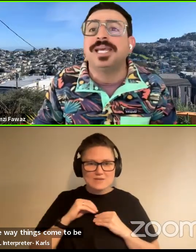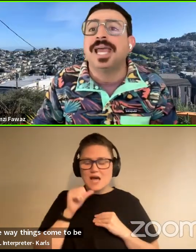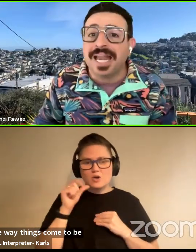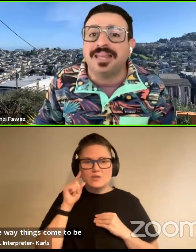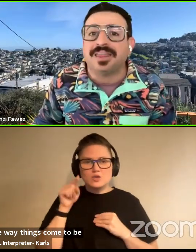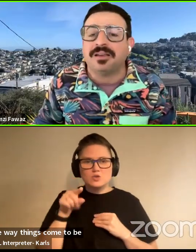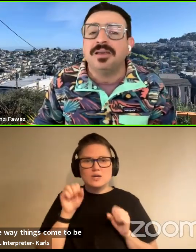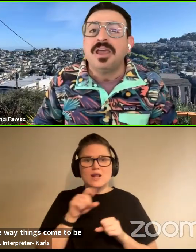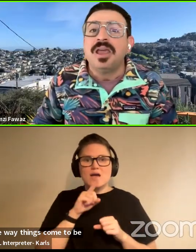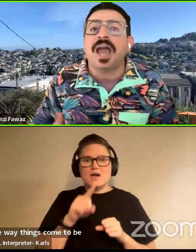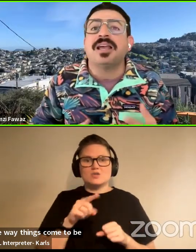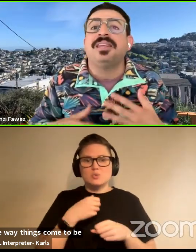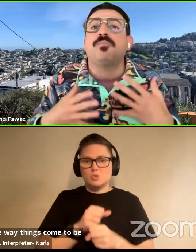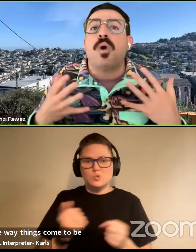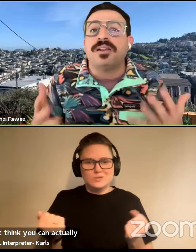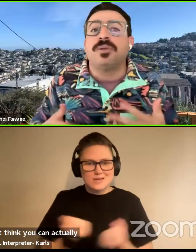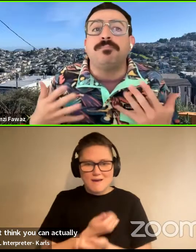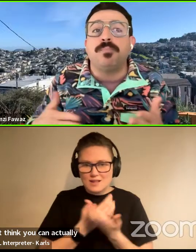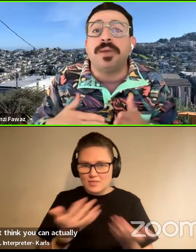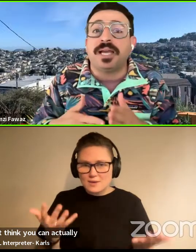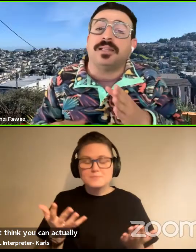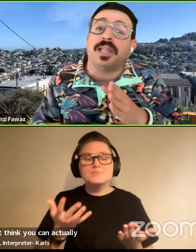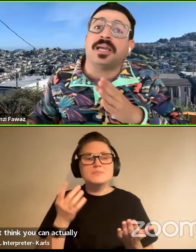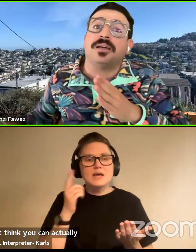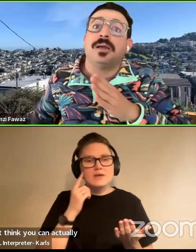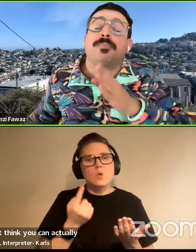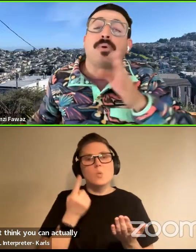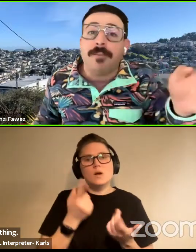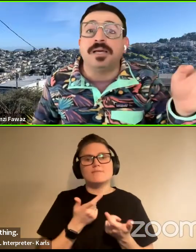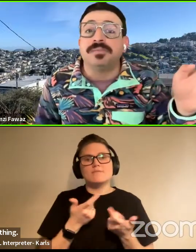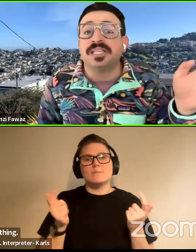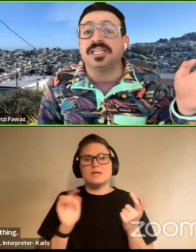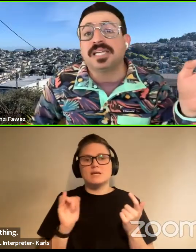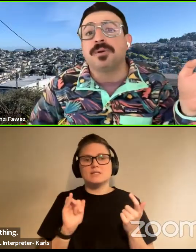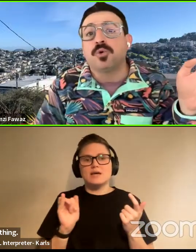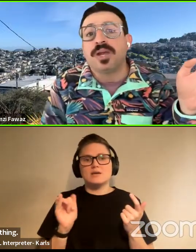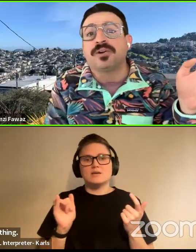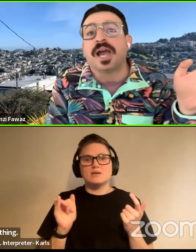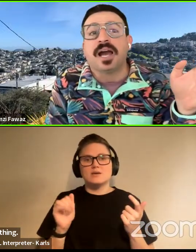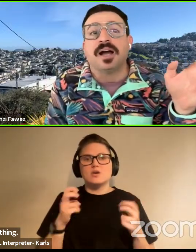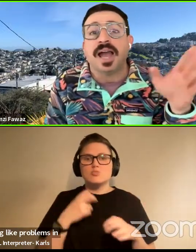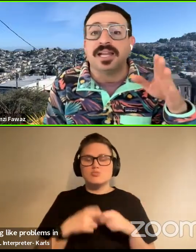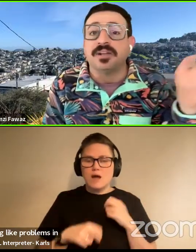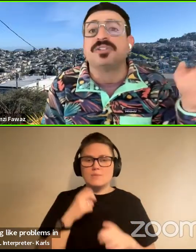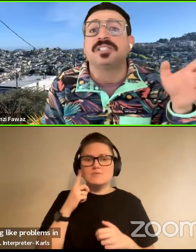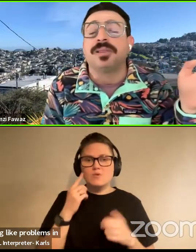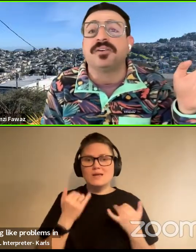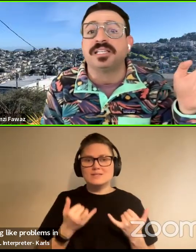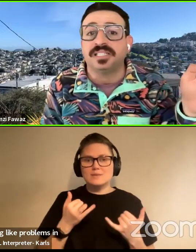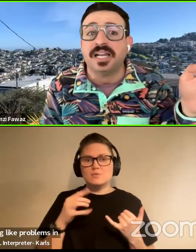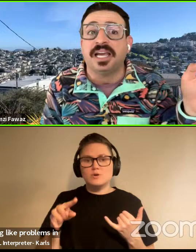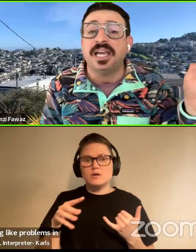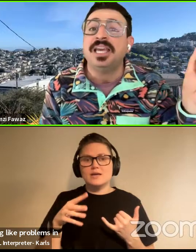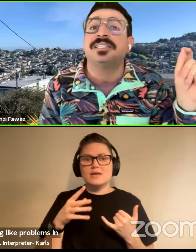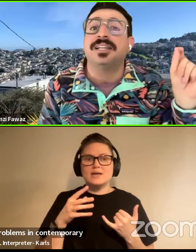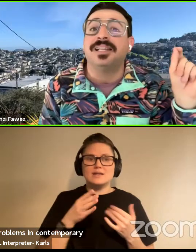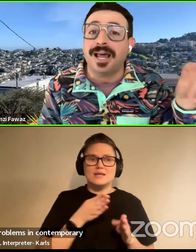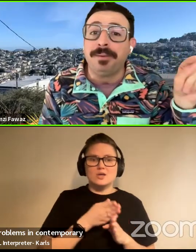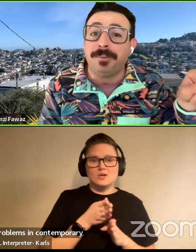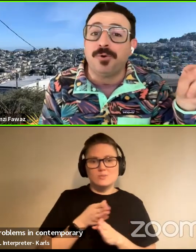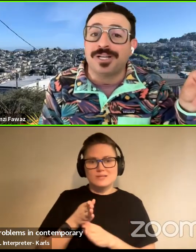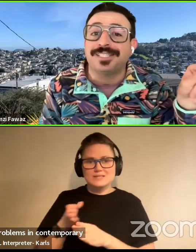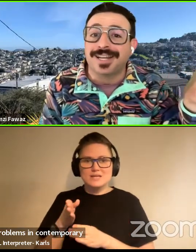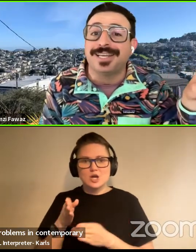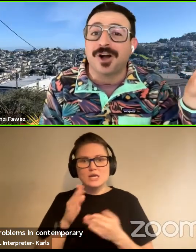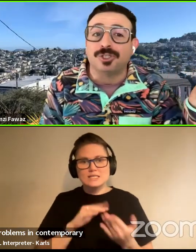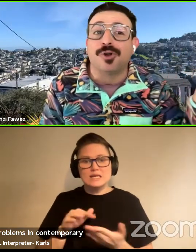produce anything. And I think one of the big like problems in contemporary queer and interdisciplinary study is